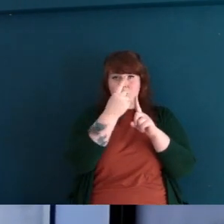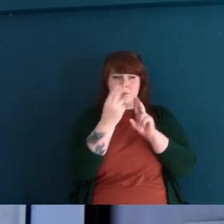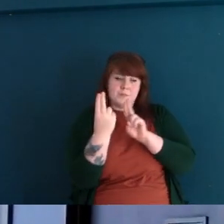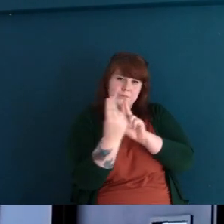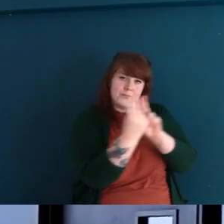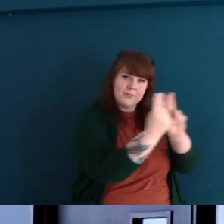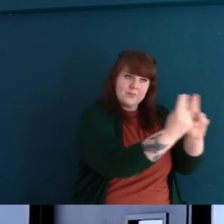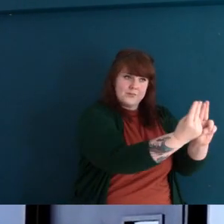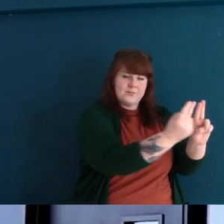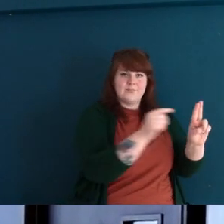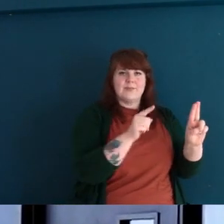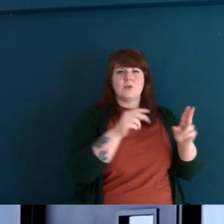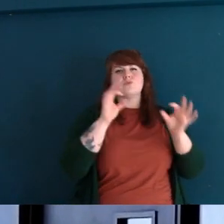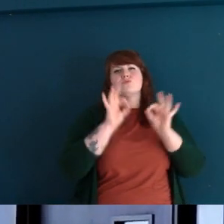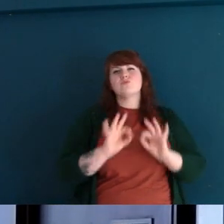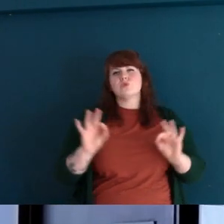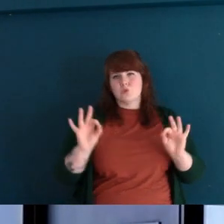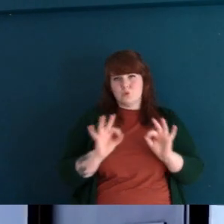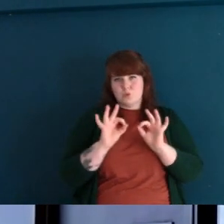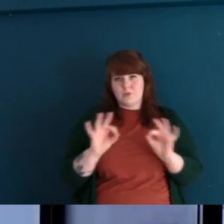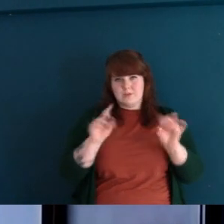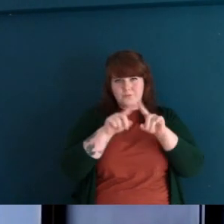D1 is made up from music classrooms.